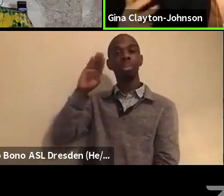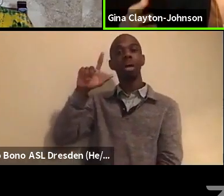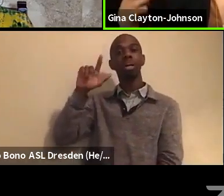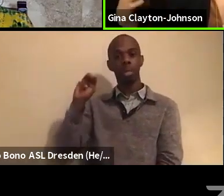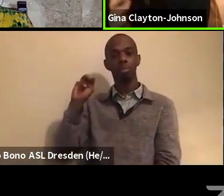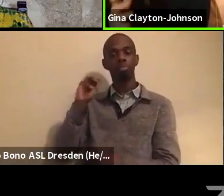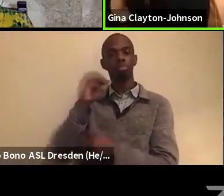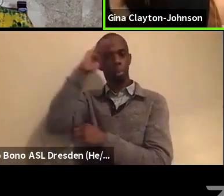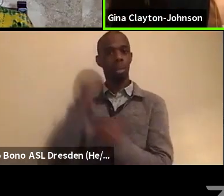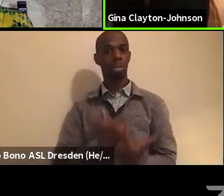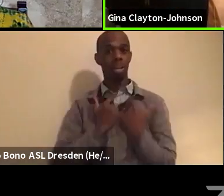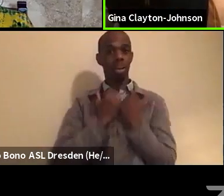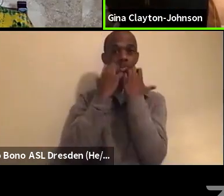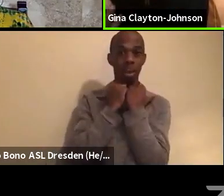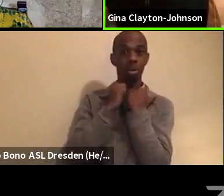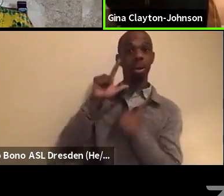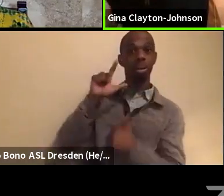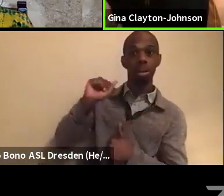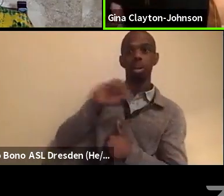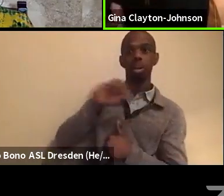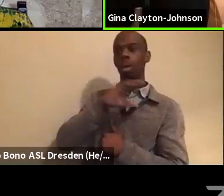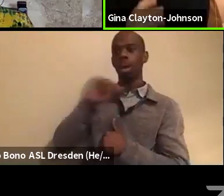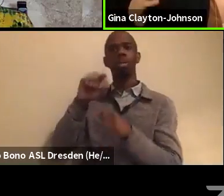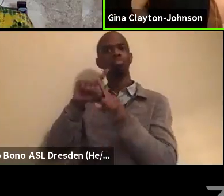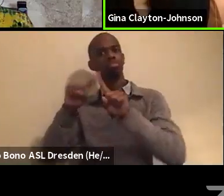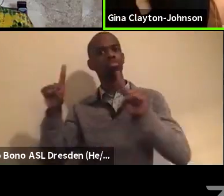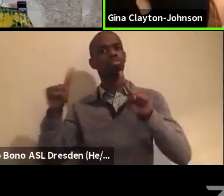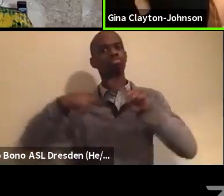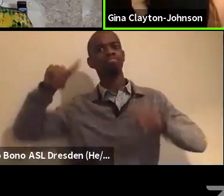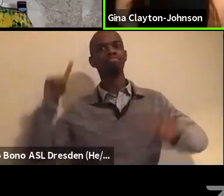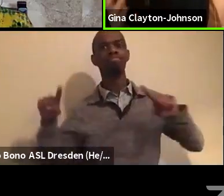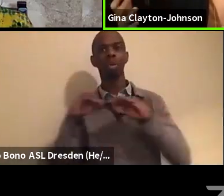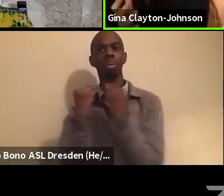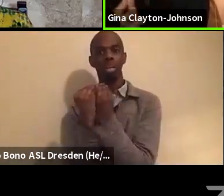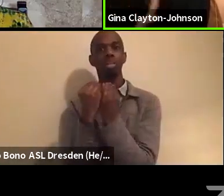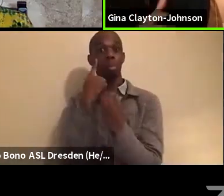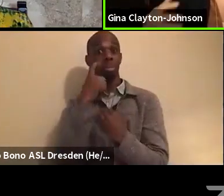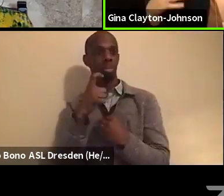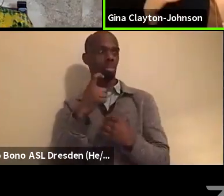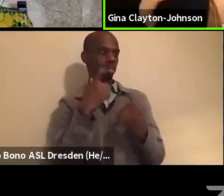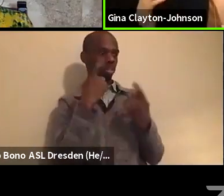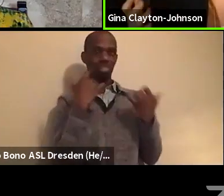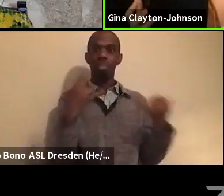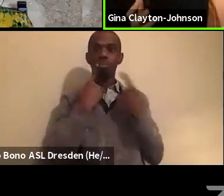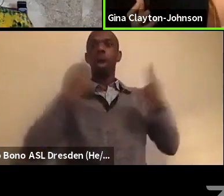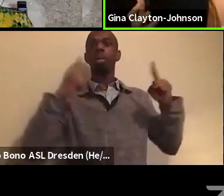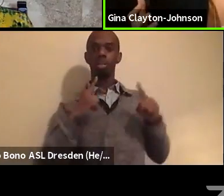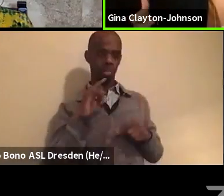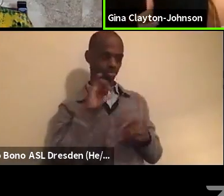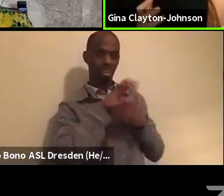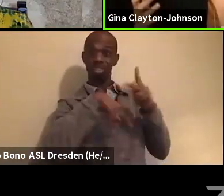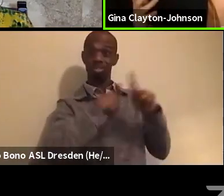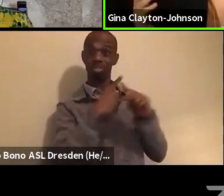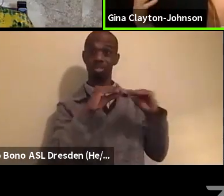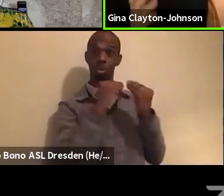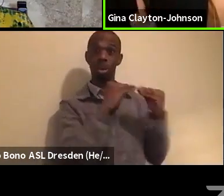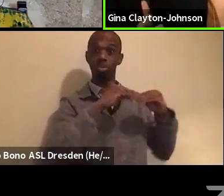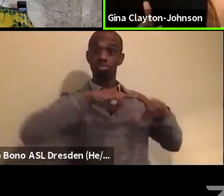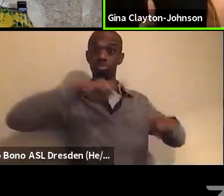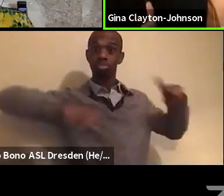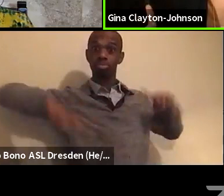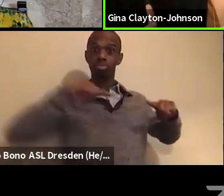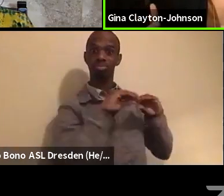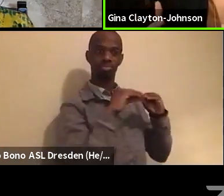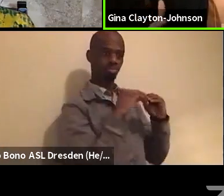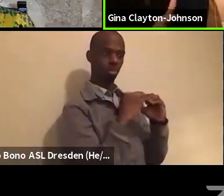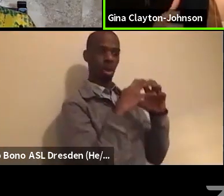we were actually seeing wins along these lines. We were seeing tremendous progress, tremendous courage by, by people